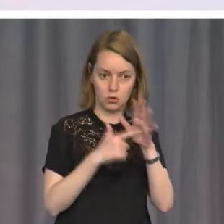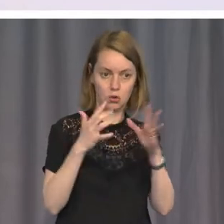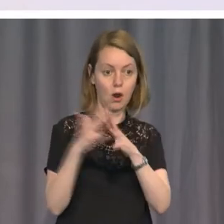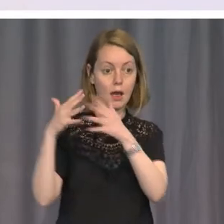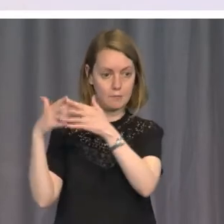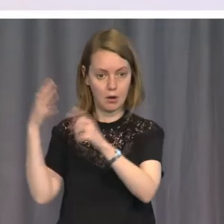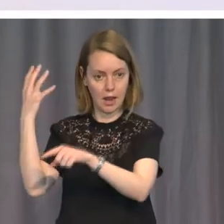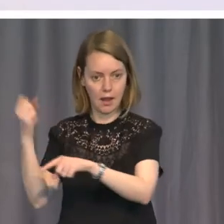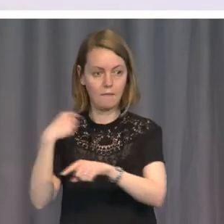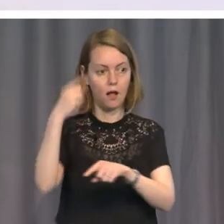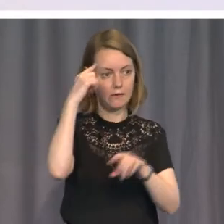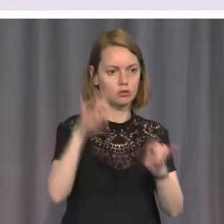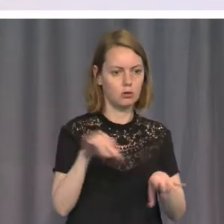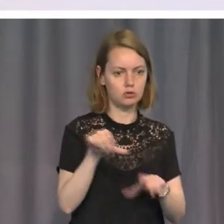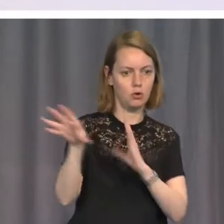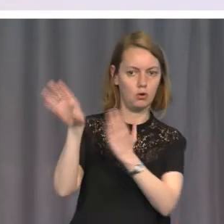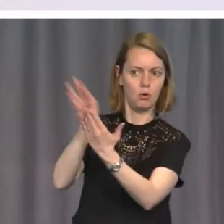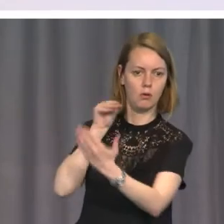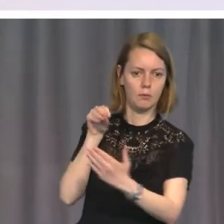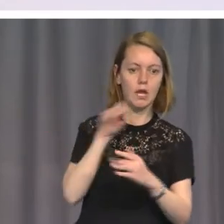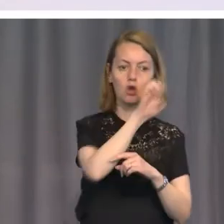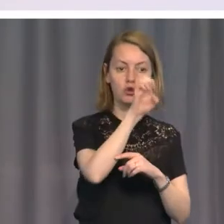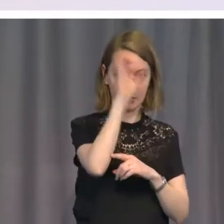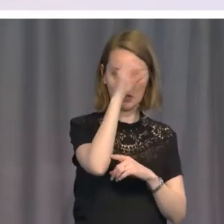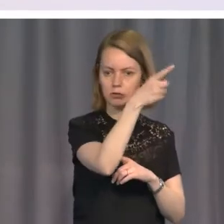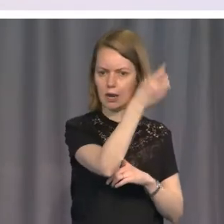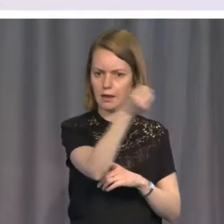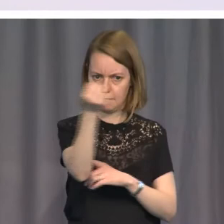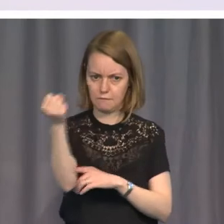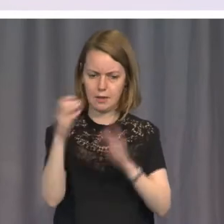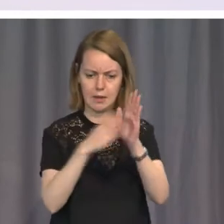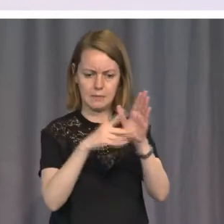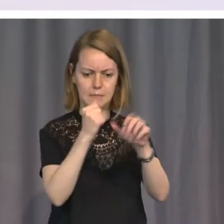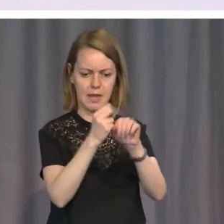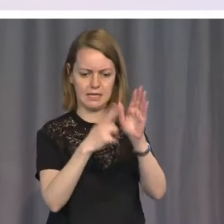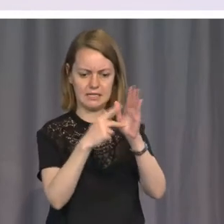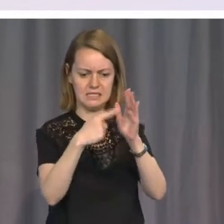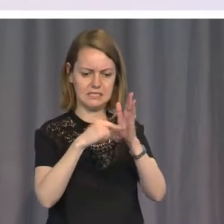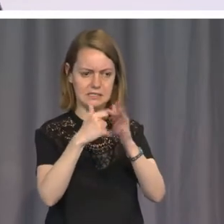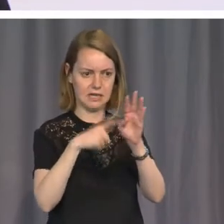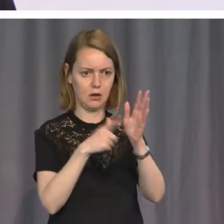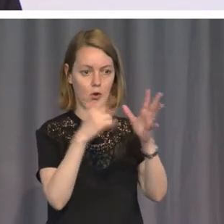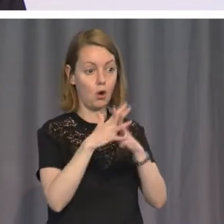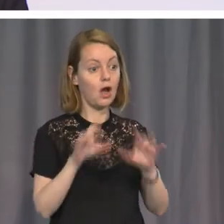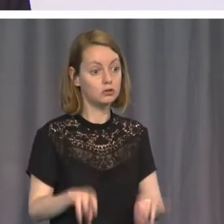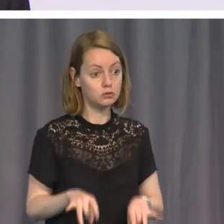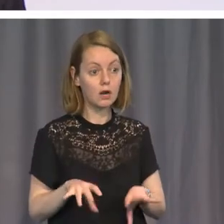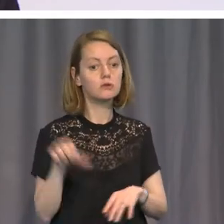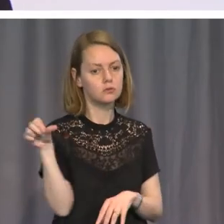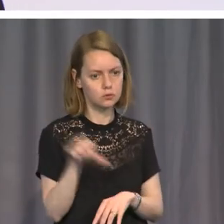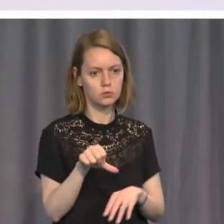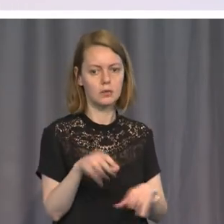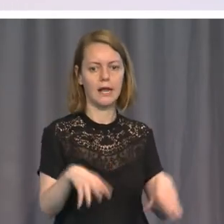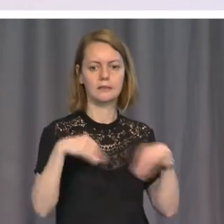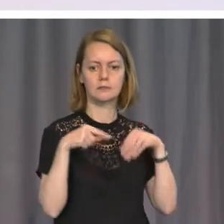has taken the lead. Many European countries are planning to do the same. And Australia could and should